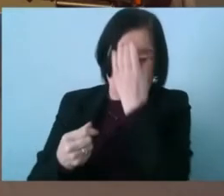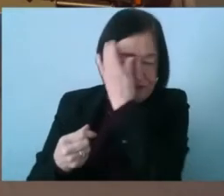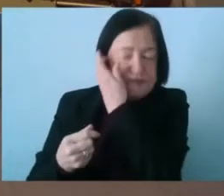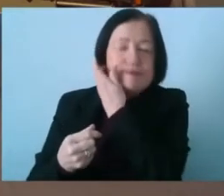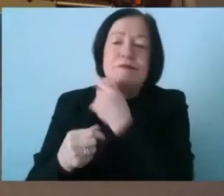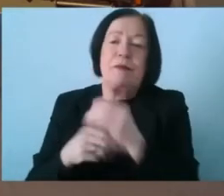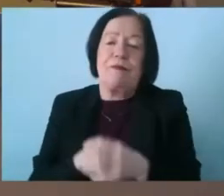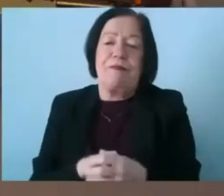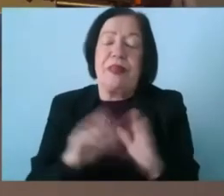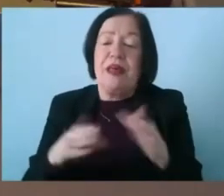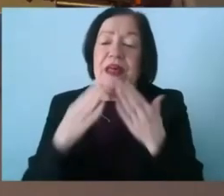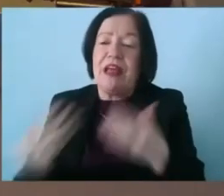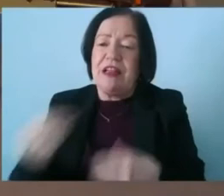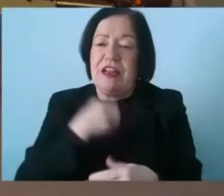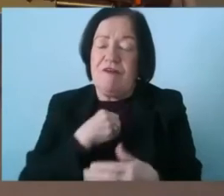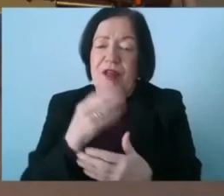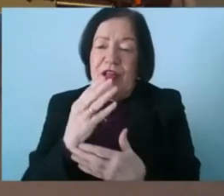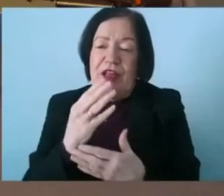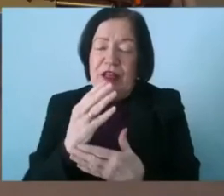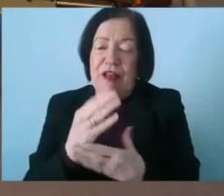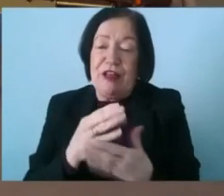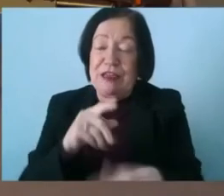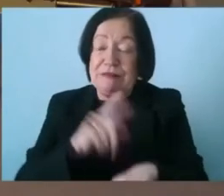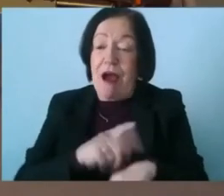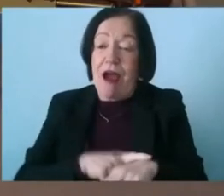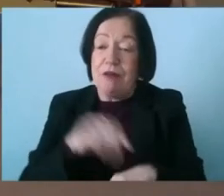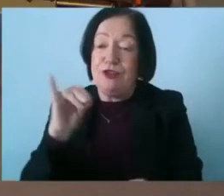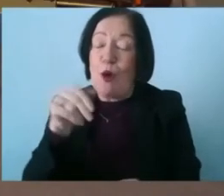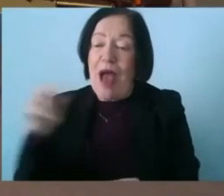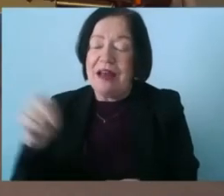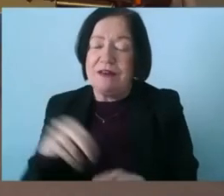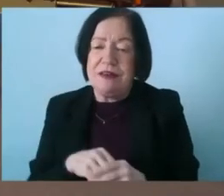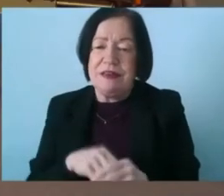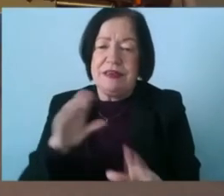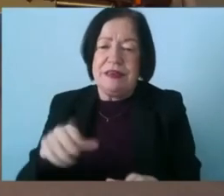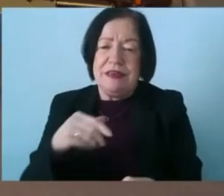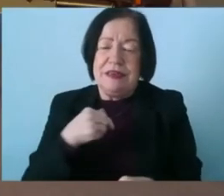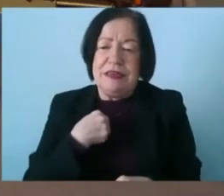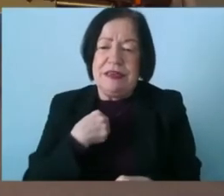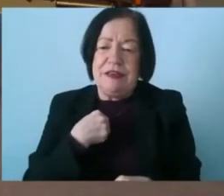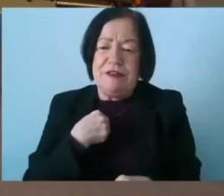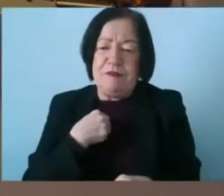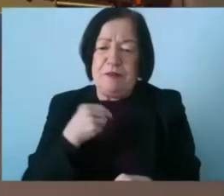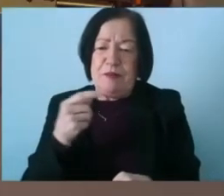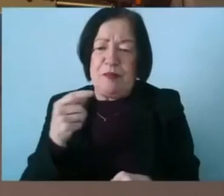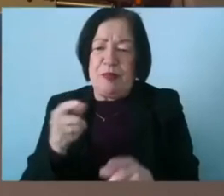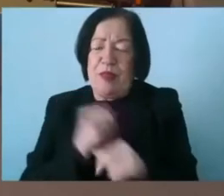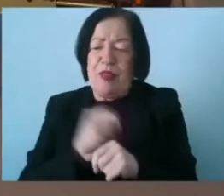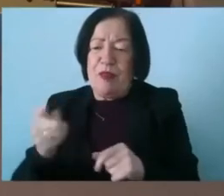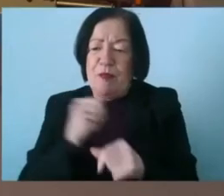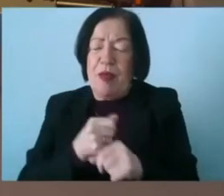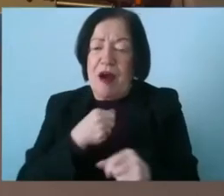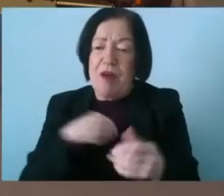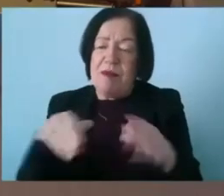thanks for giving me some hope joanna uh this is i'm chemiq i'm a cultural planner with sport against racism